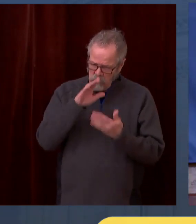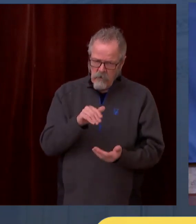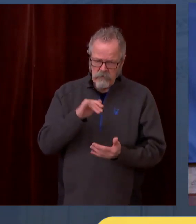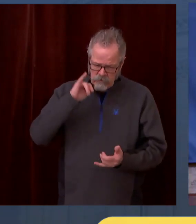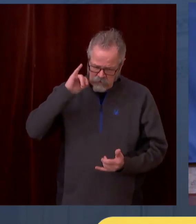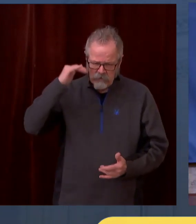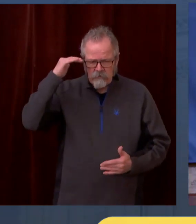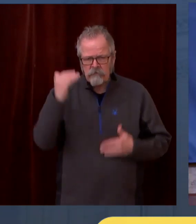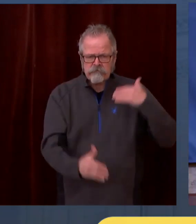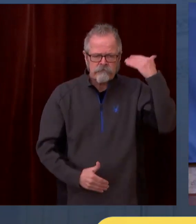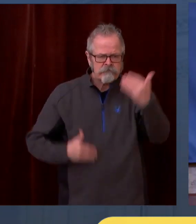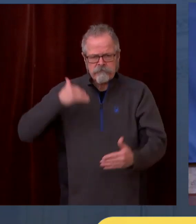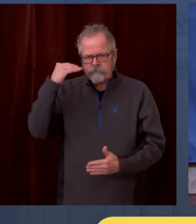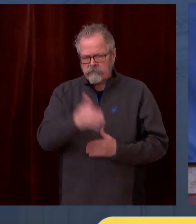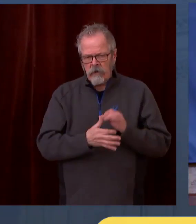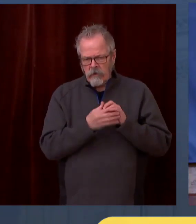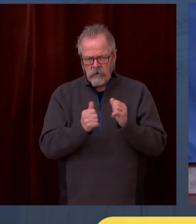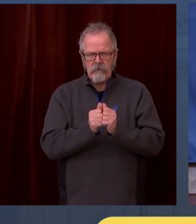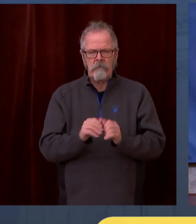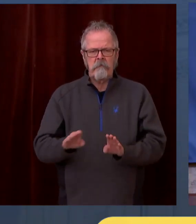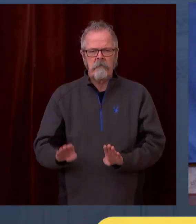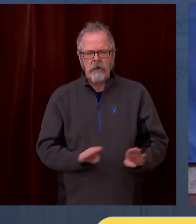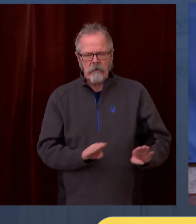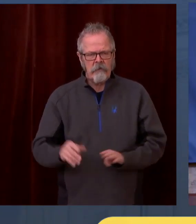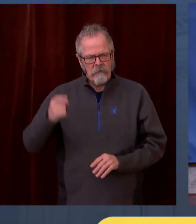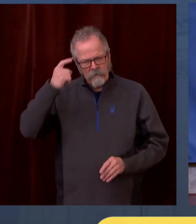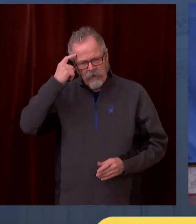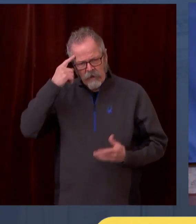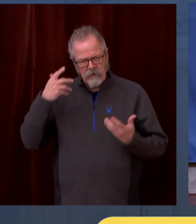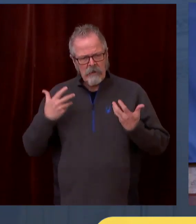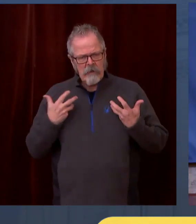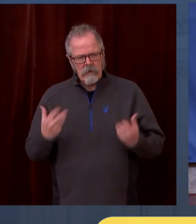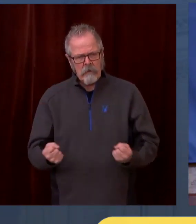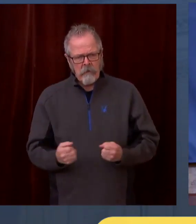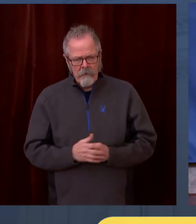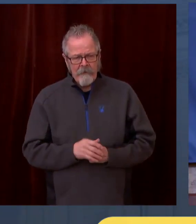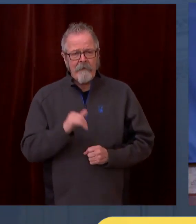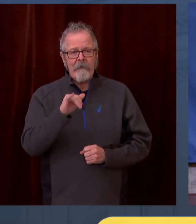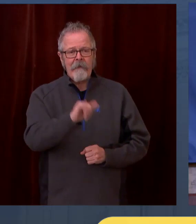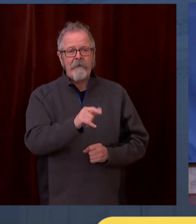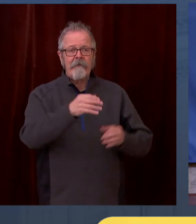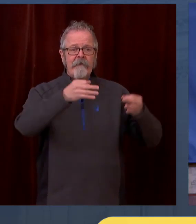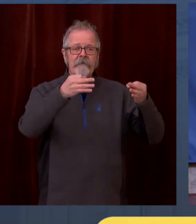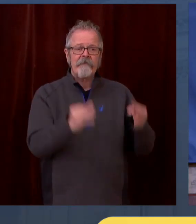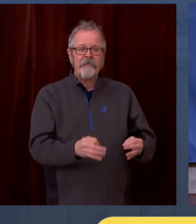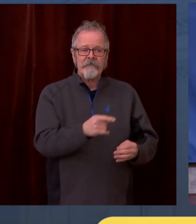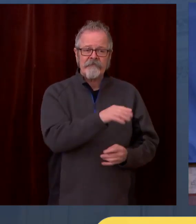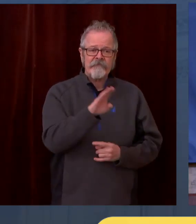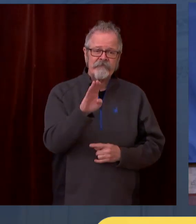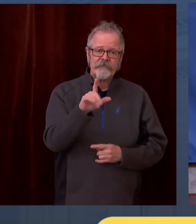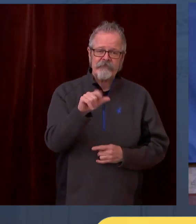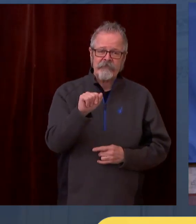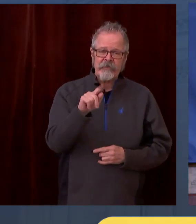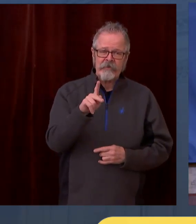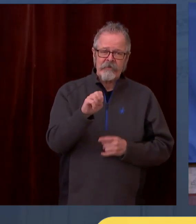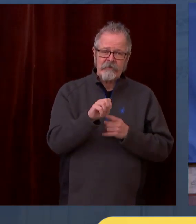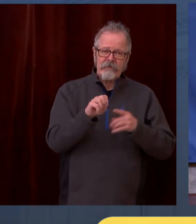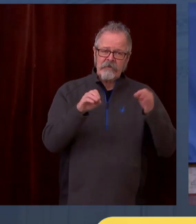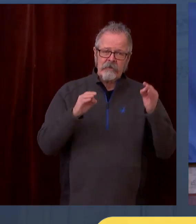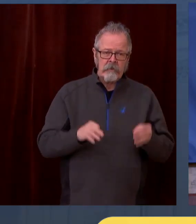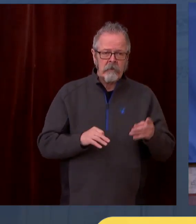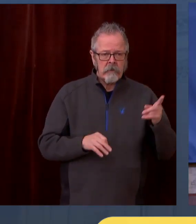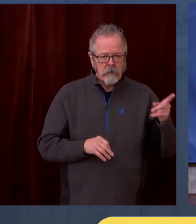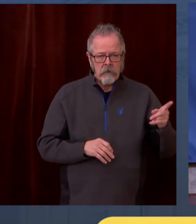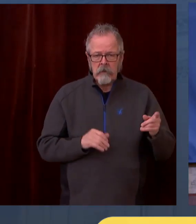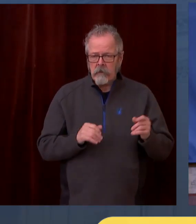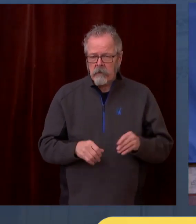Now, there are many permutations of the Blake decision, which we are not, we haven't been able to fully evaluate, including all